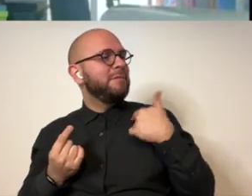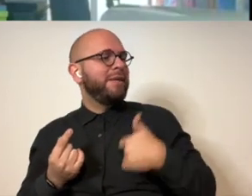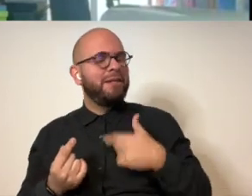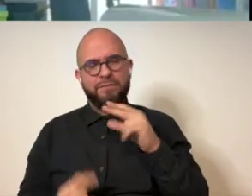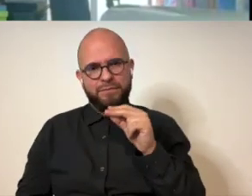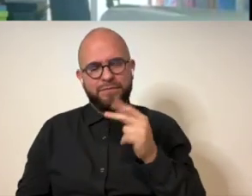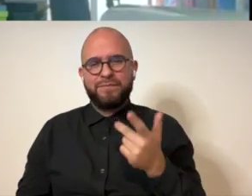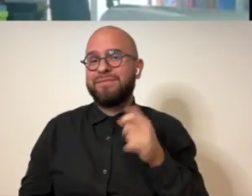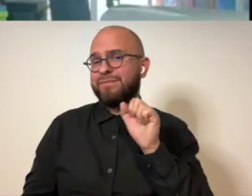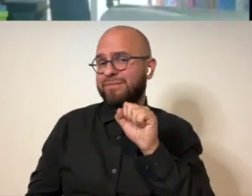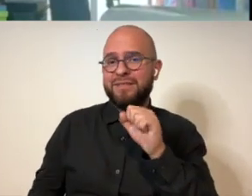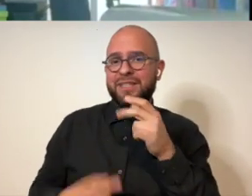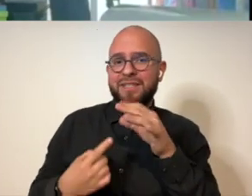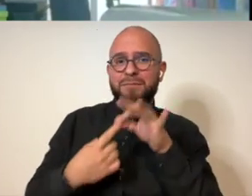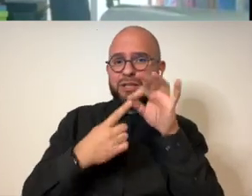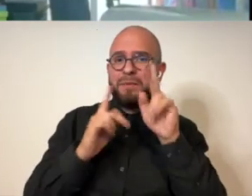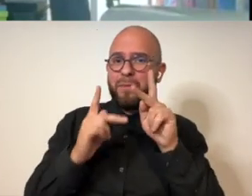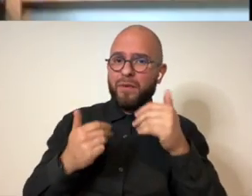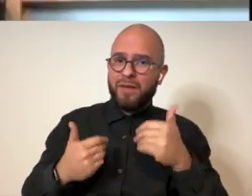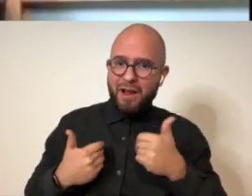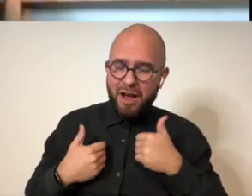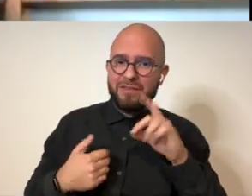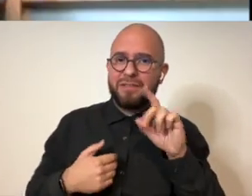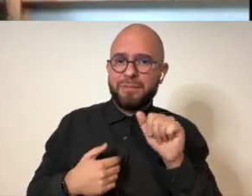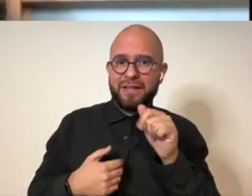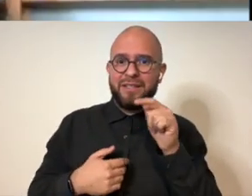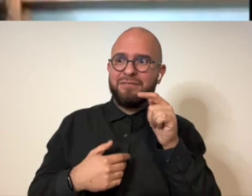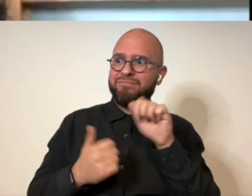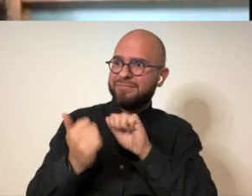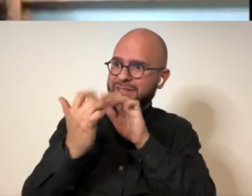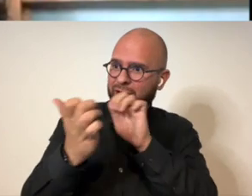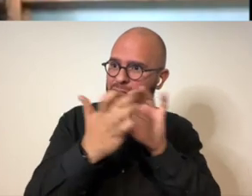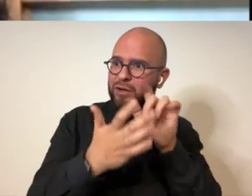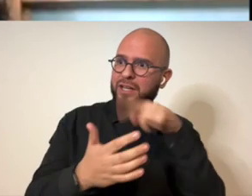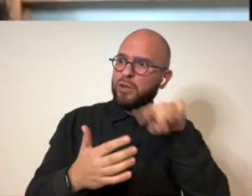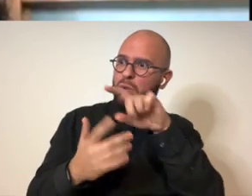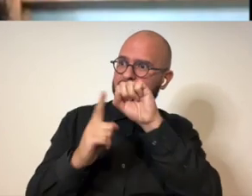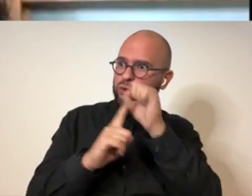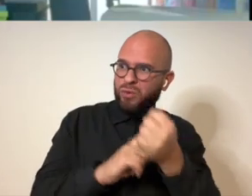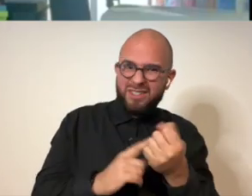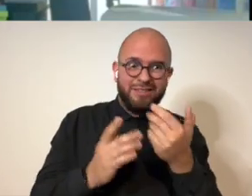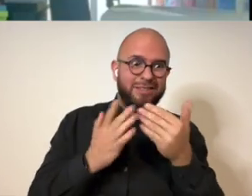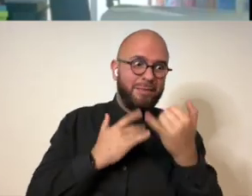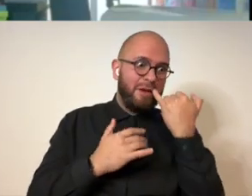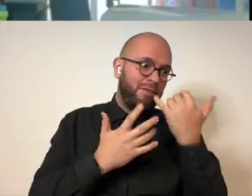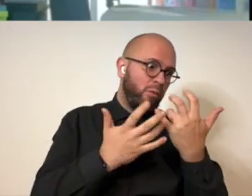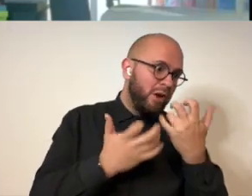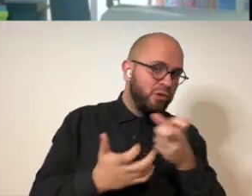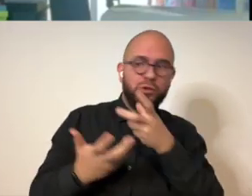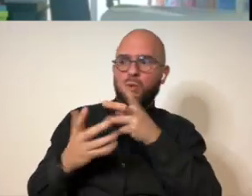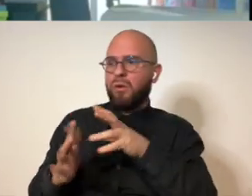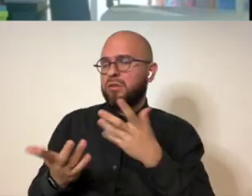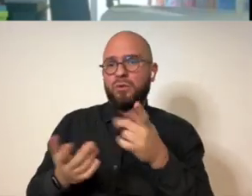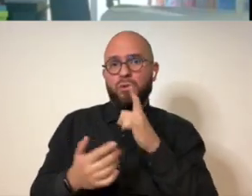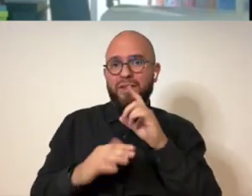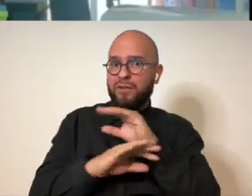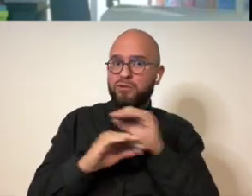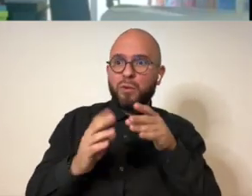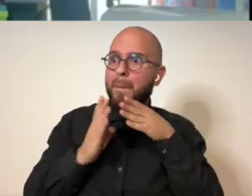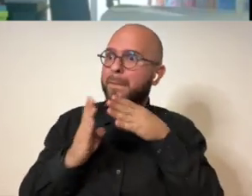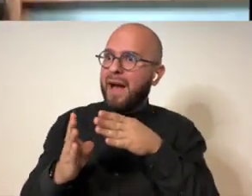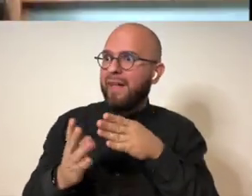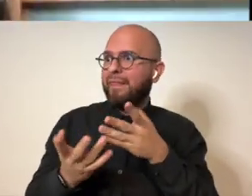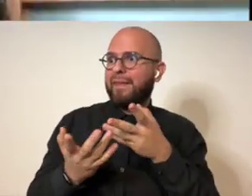confronting those things whether we want to or not yeah like there's no path of least resistance open to us no you don't have an option